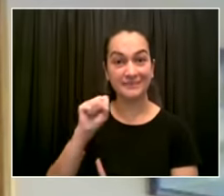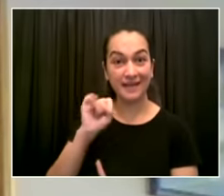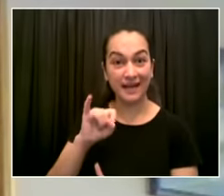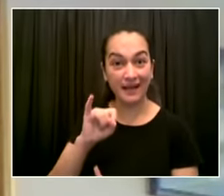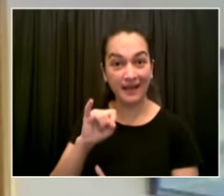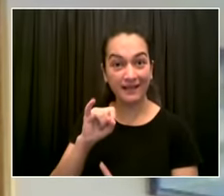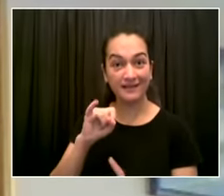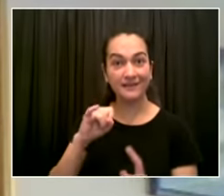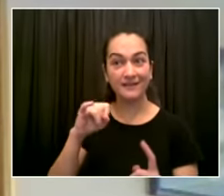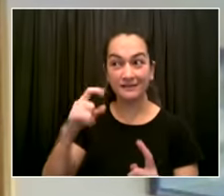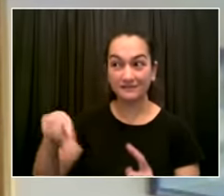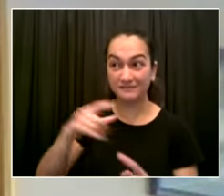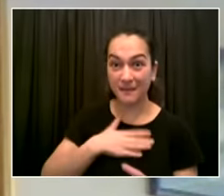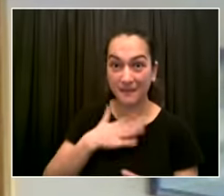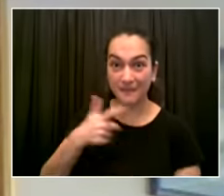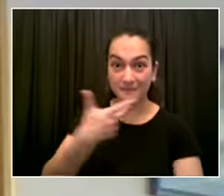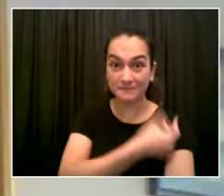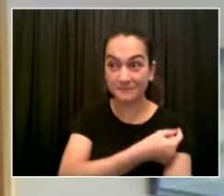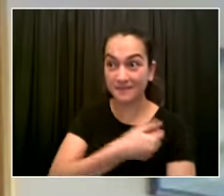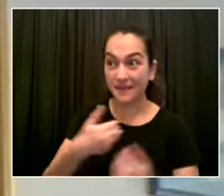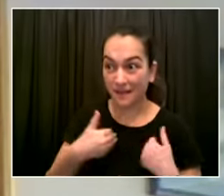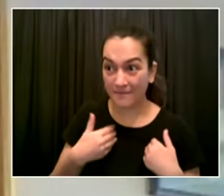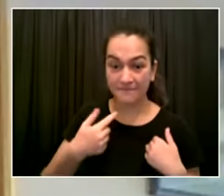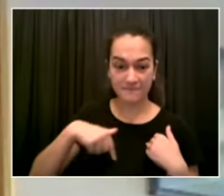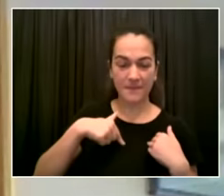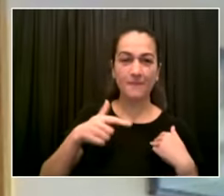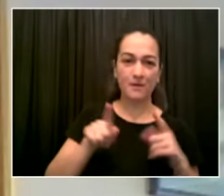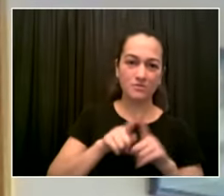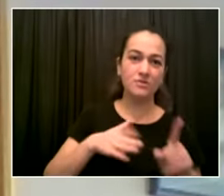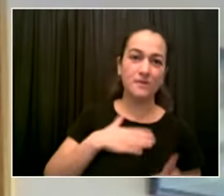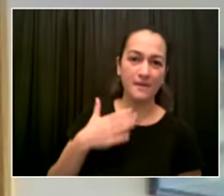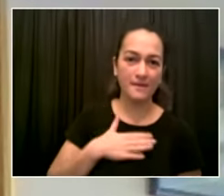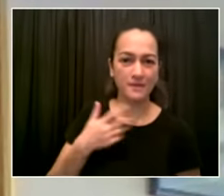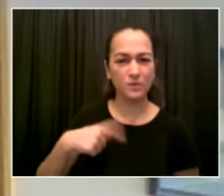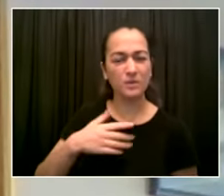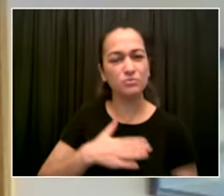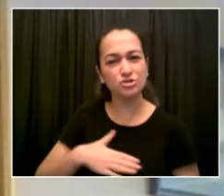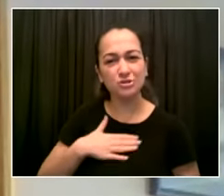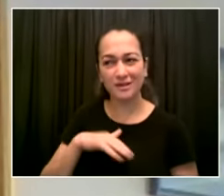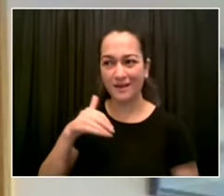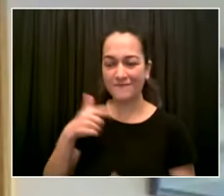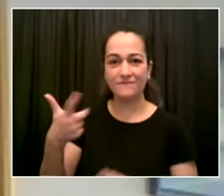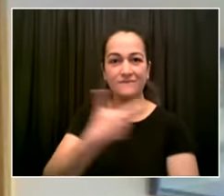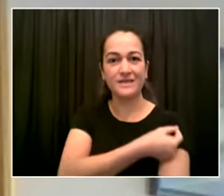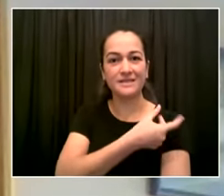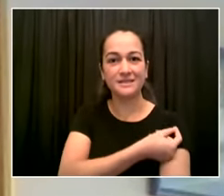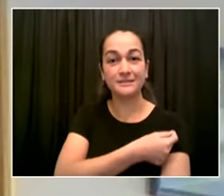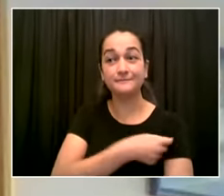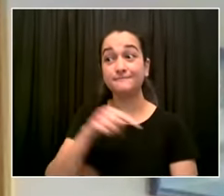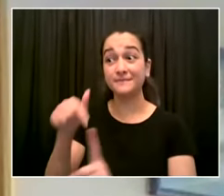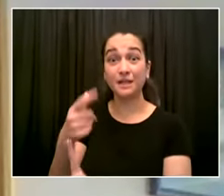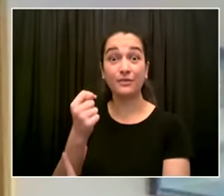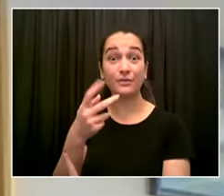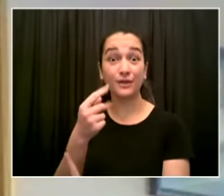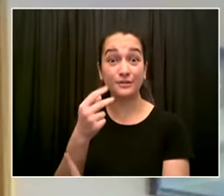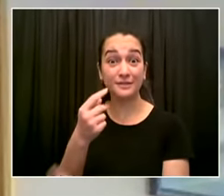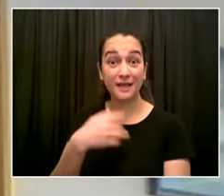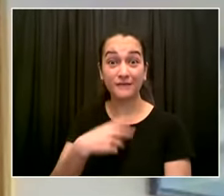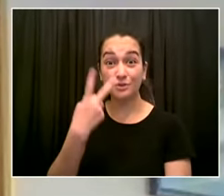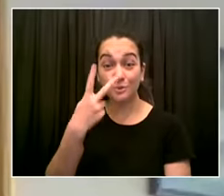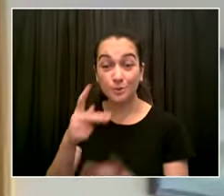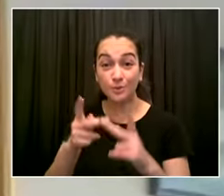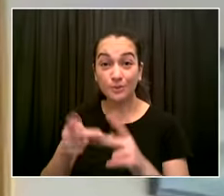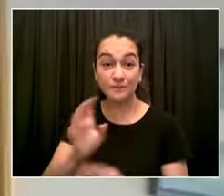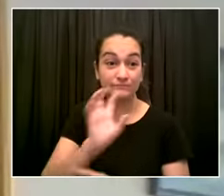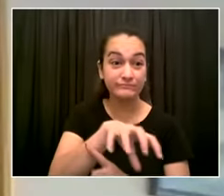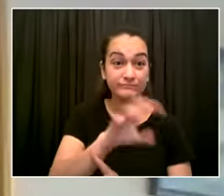shore it's tapping park we'll see you at the staten island mall and clifton and it's time that we all pull together i